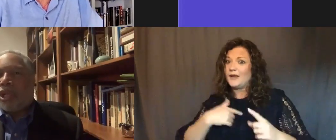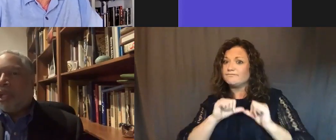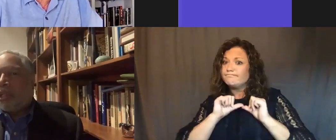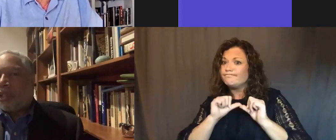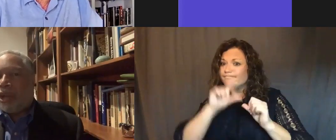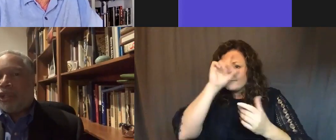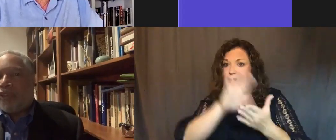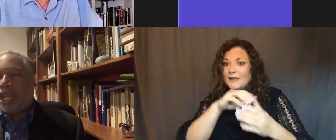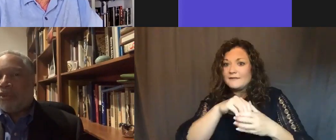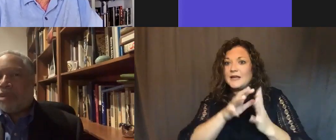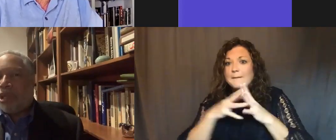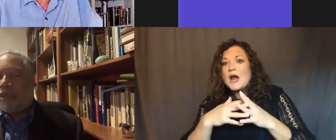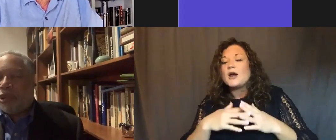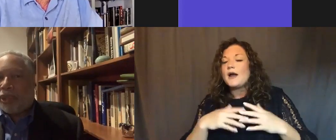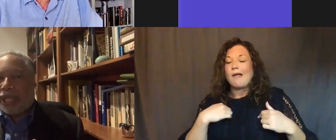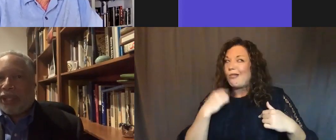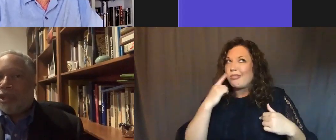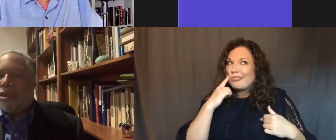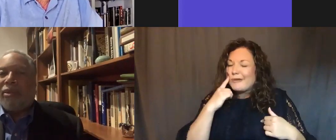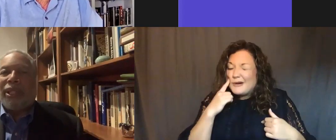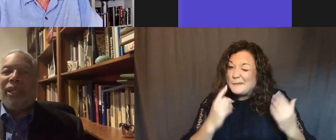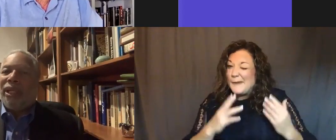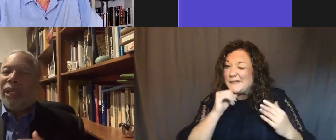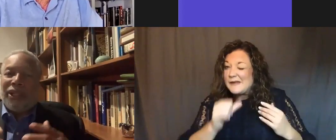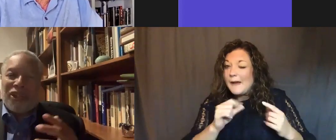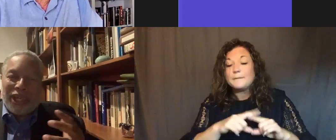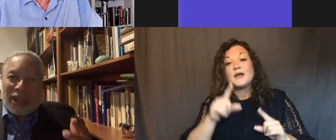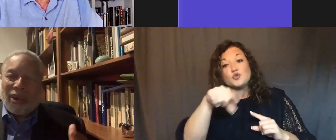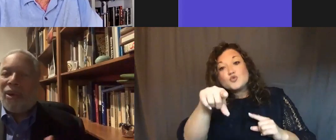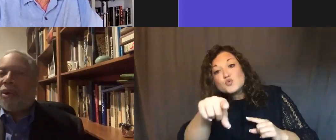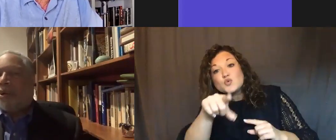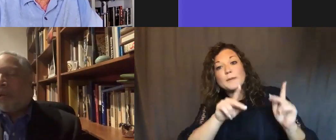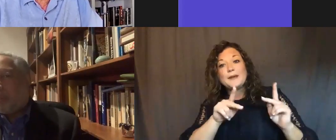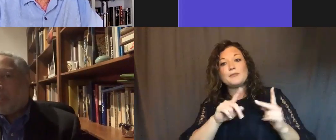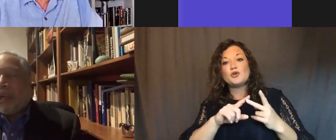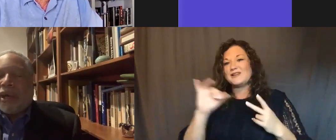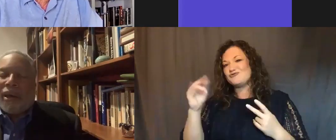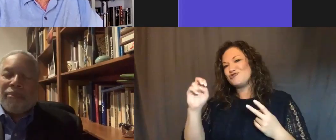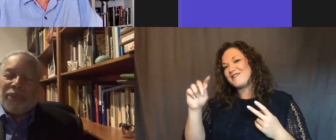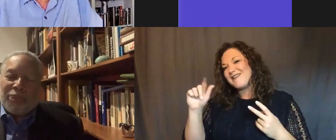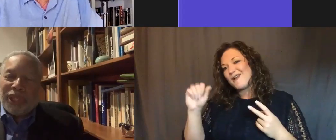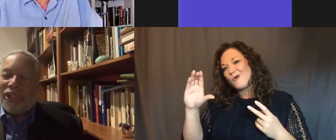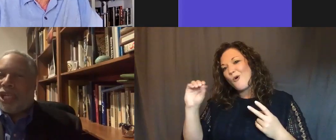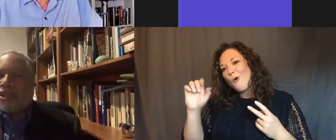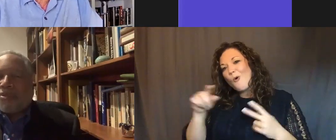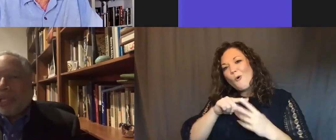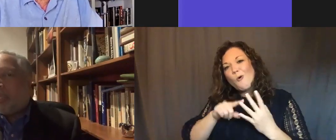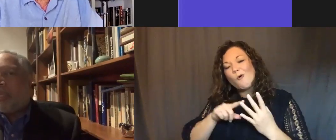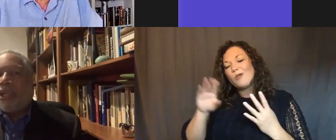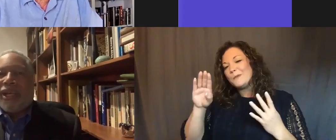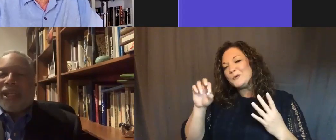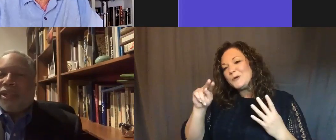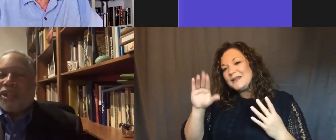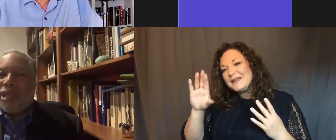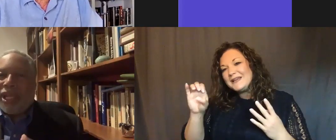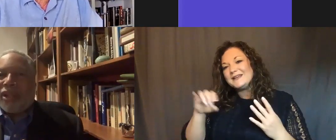because the Scholarly Advisory Committee of people like you and Janetta Cole and Bernice Johnson-Regan